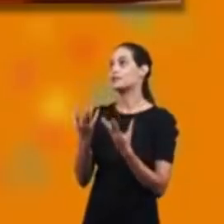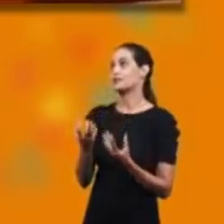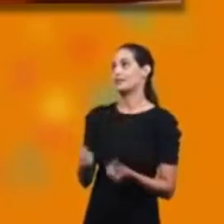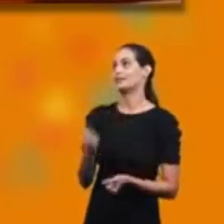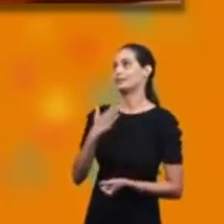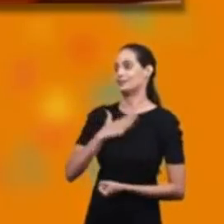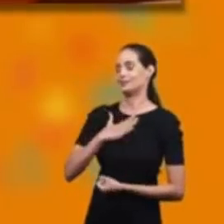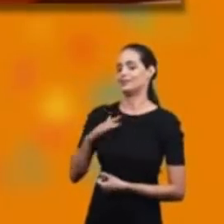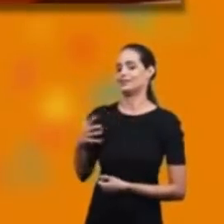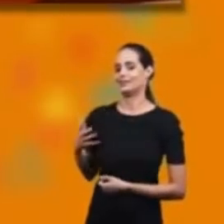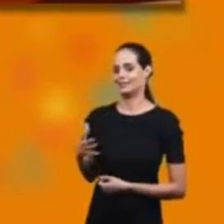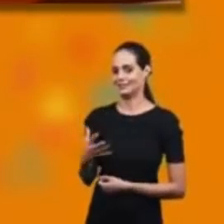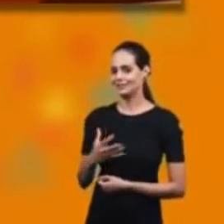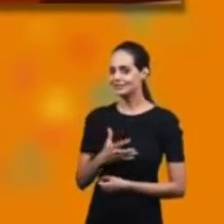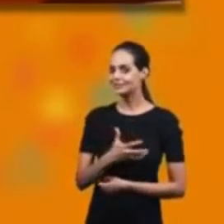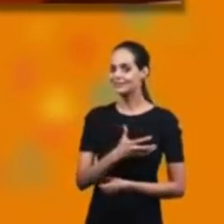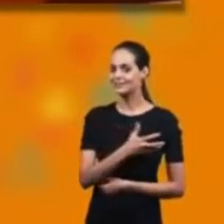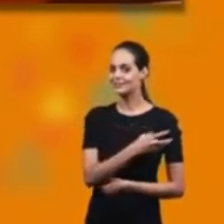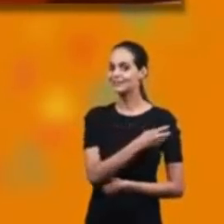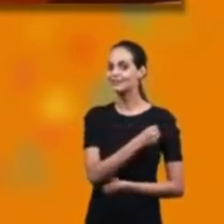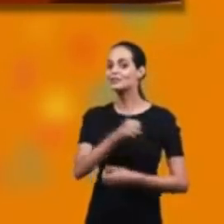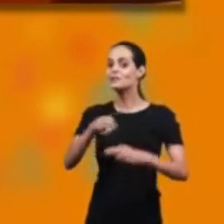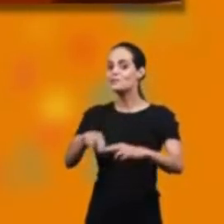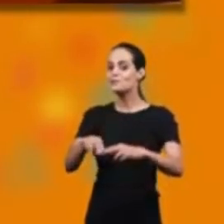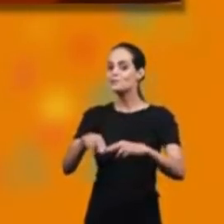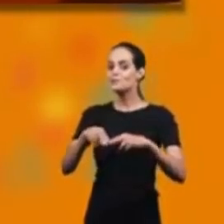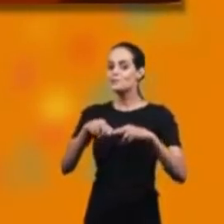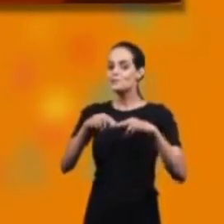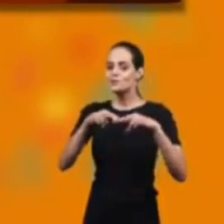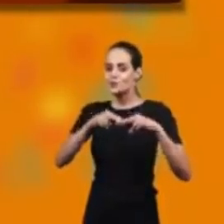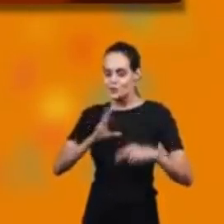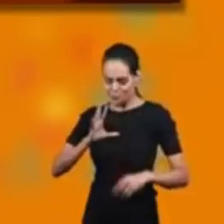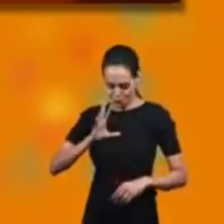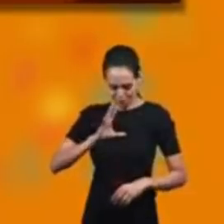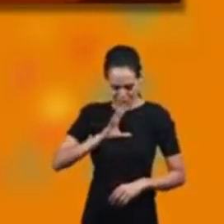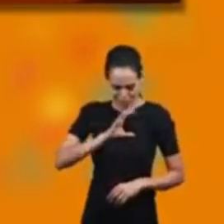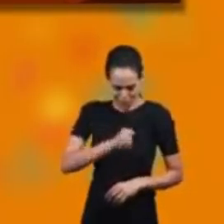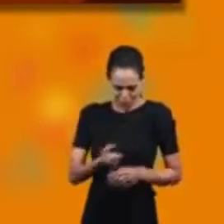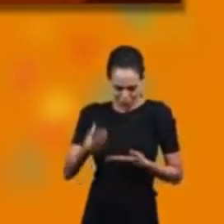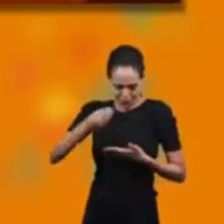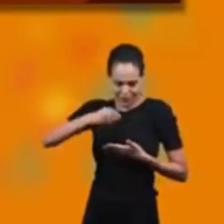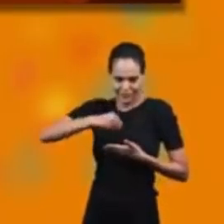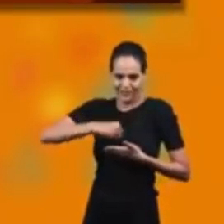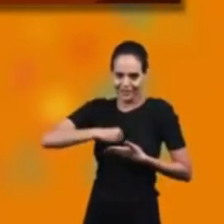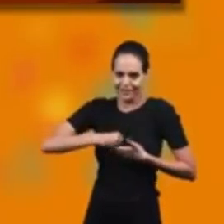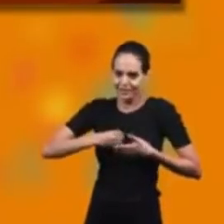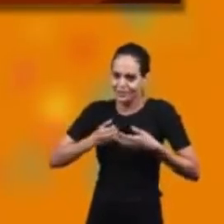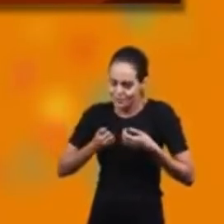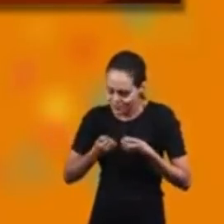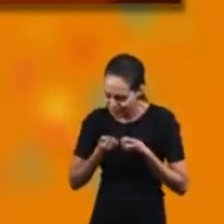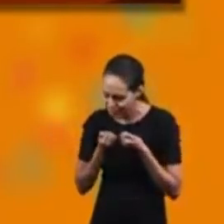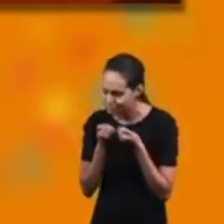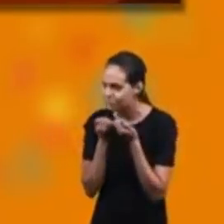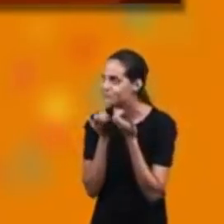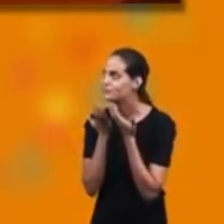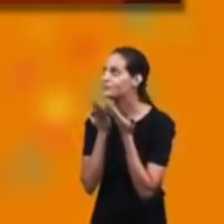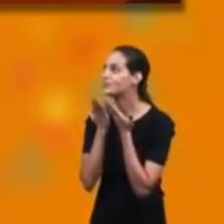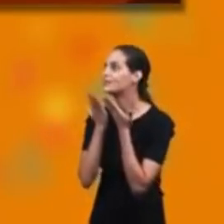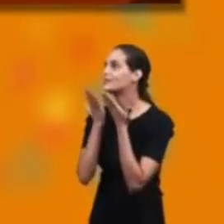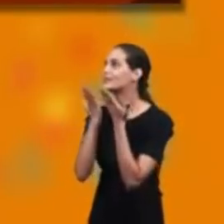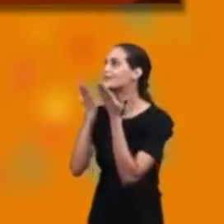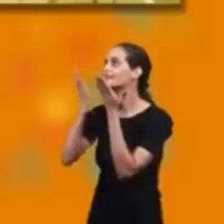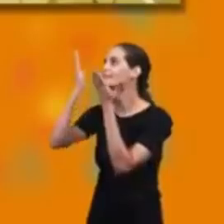ouve essa minha adoração É uma sincera expressão